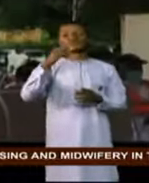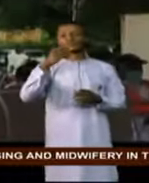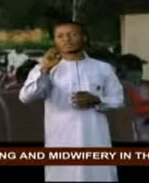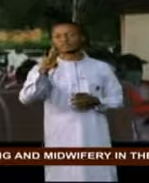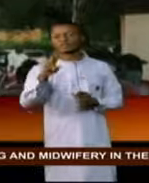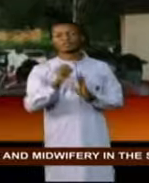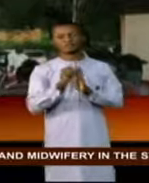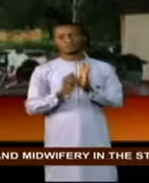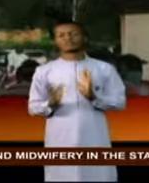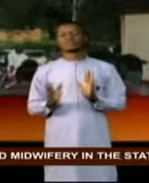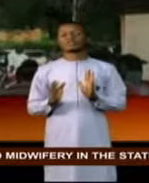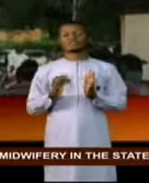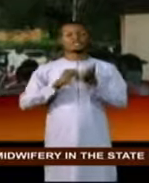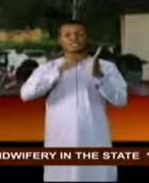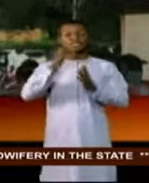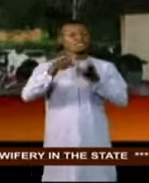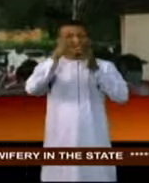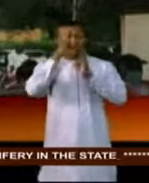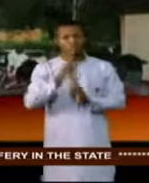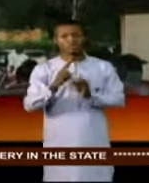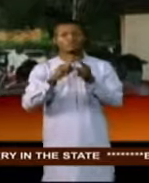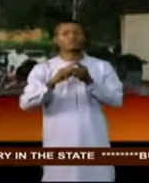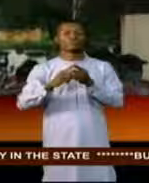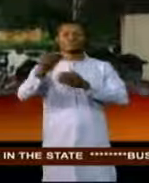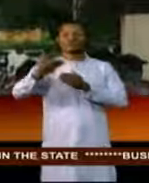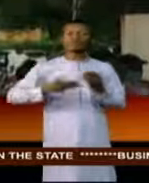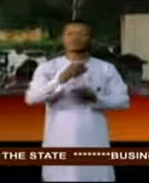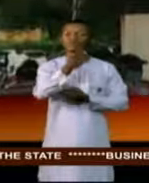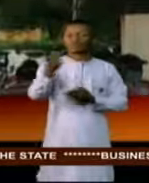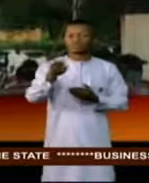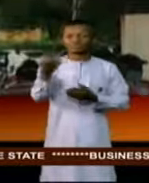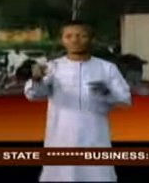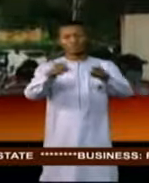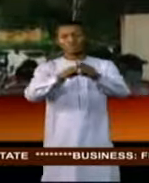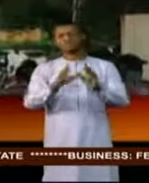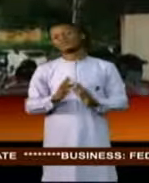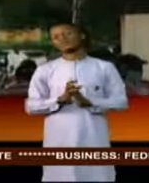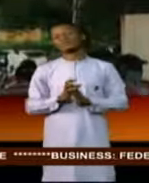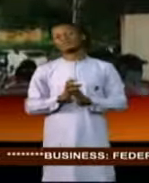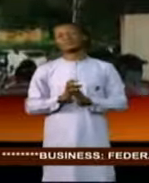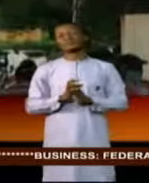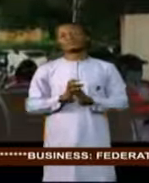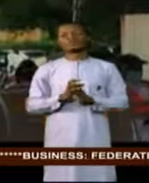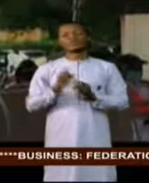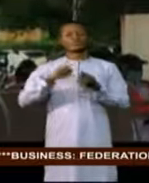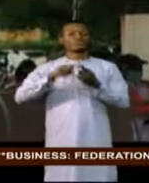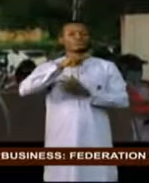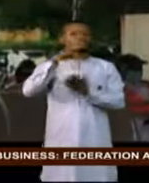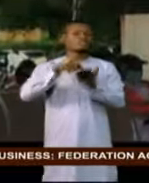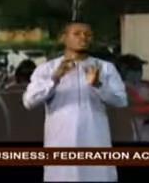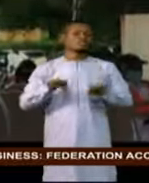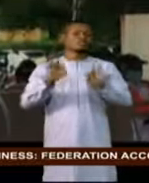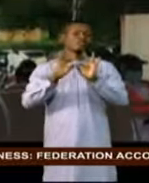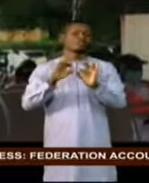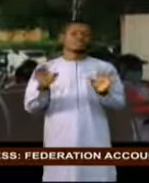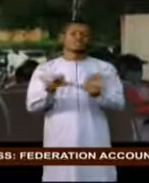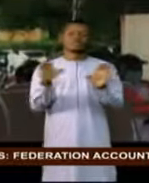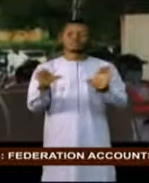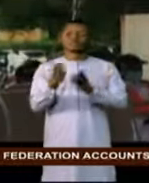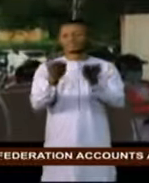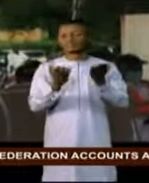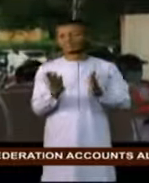to welcome you all to these important activities of the service